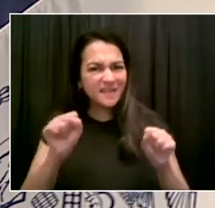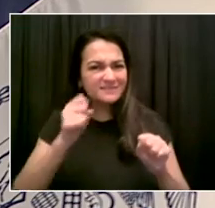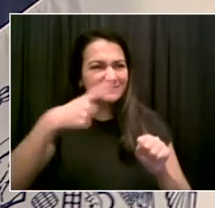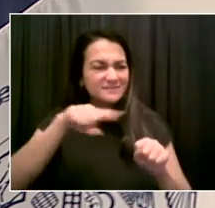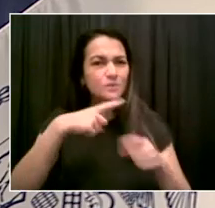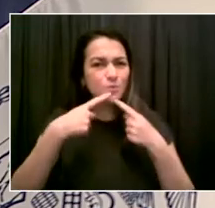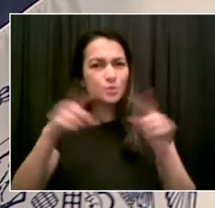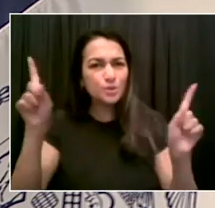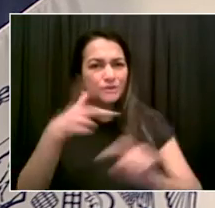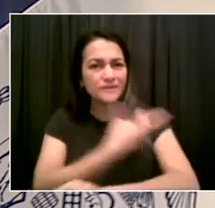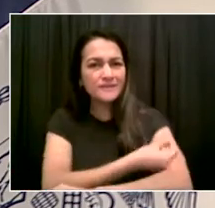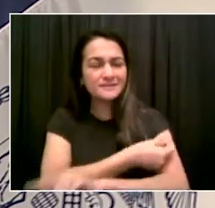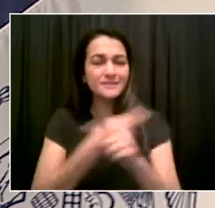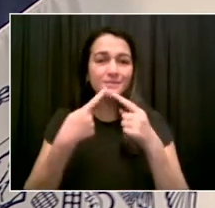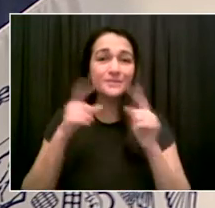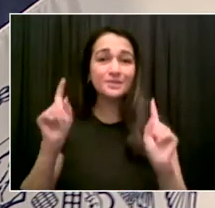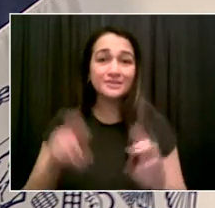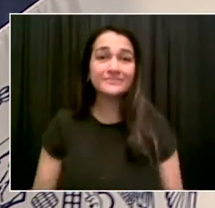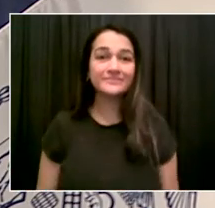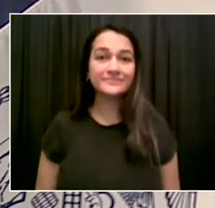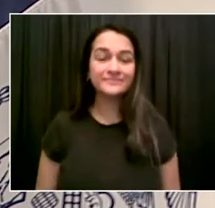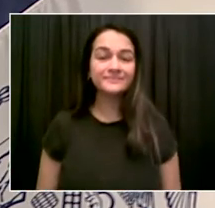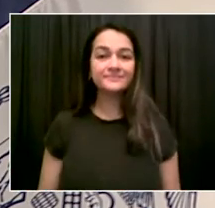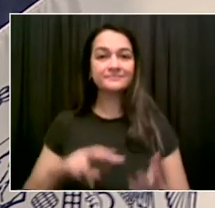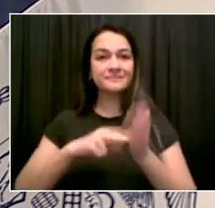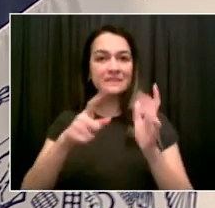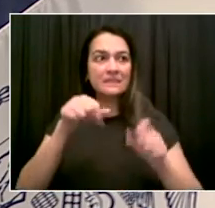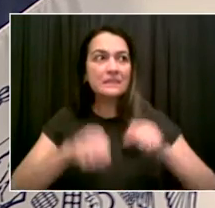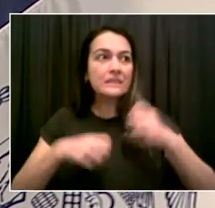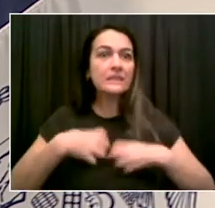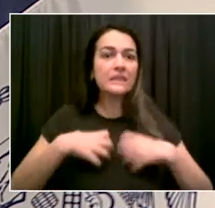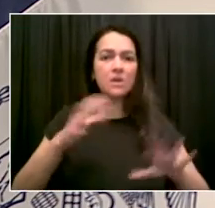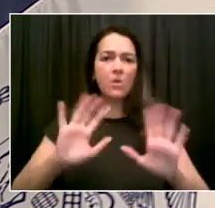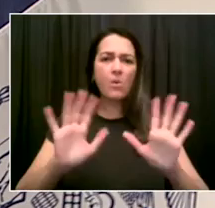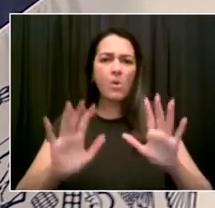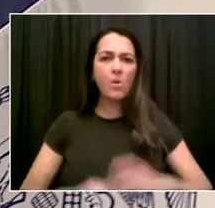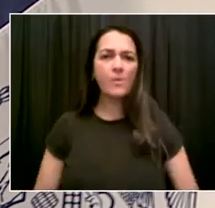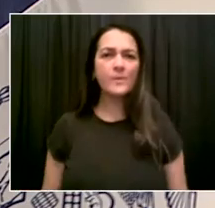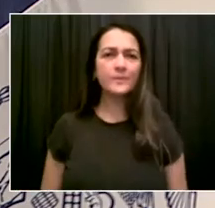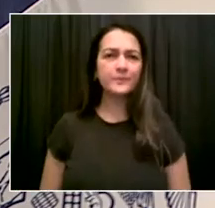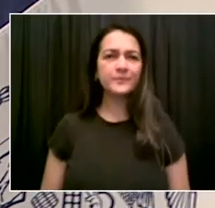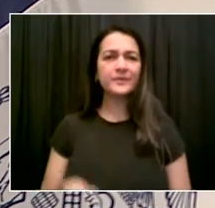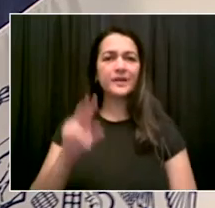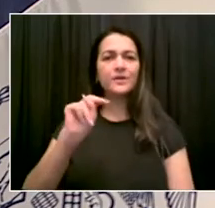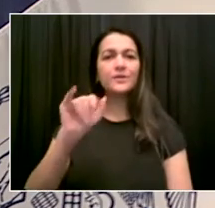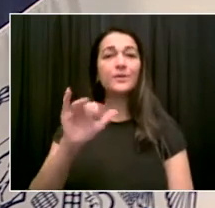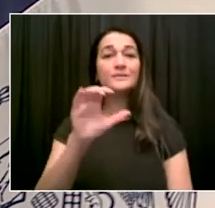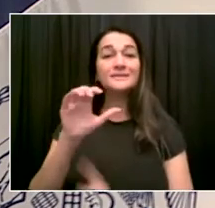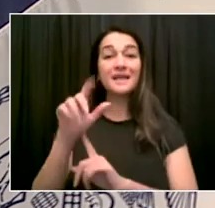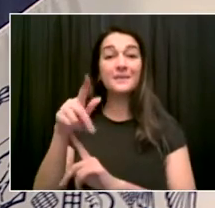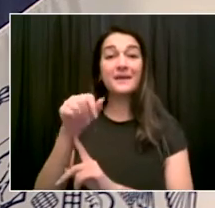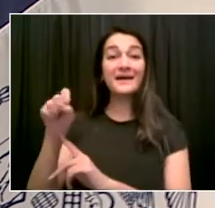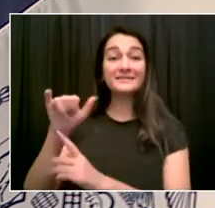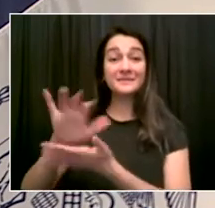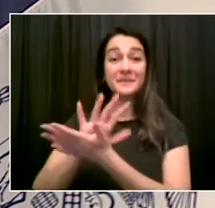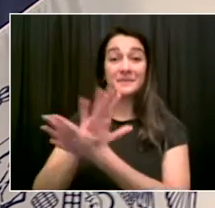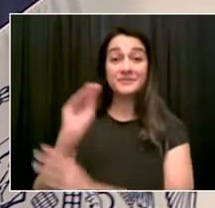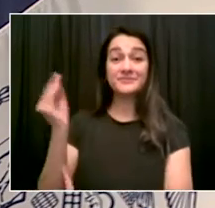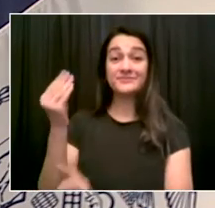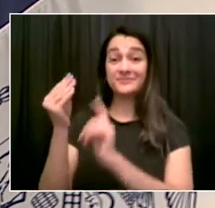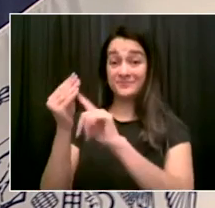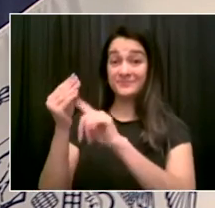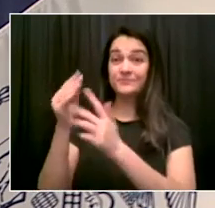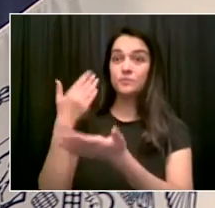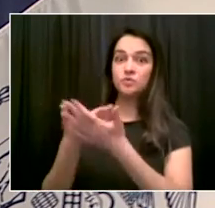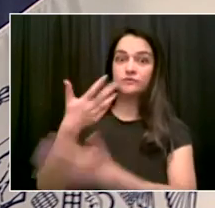is an easy approach because to confirm vaccination, vaccination, all you need is your vaccination card or the NYC COVID Safe app